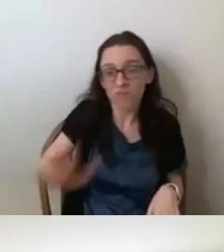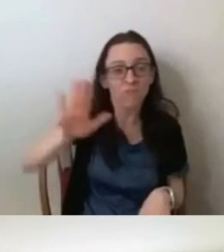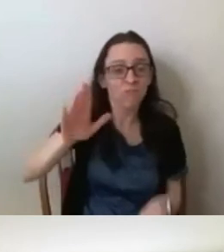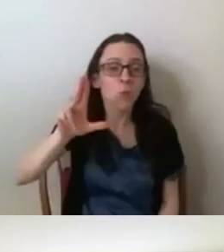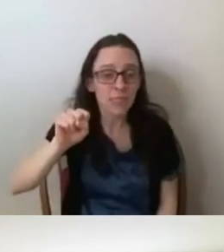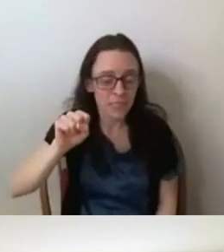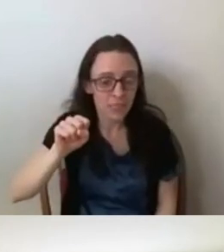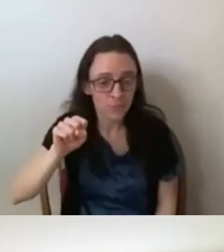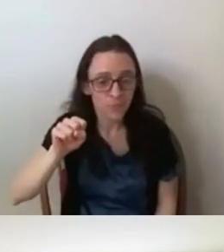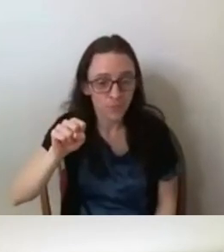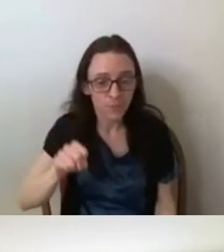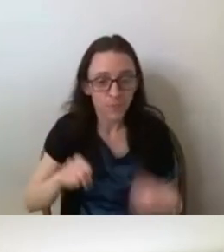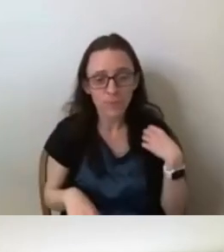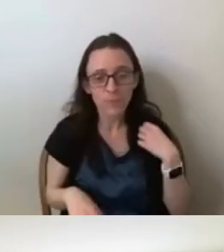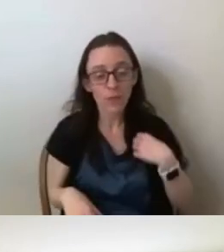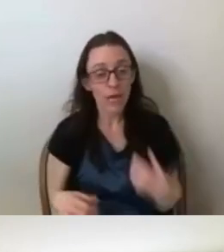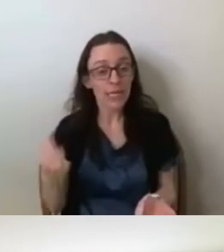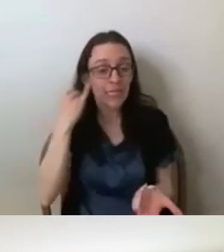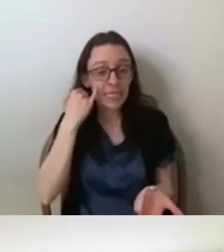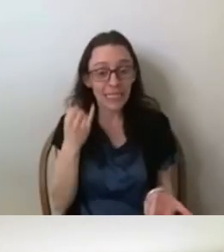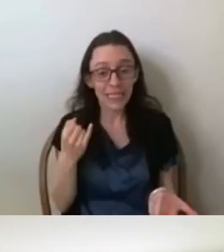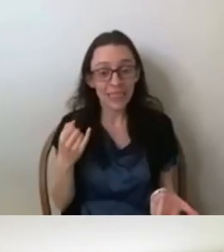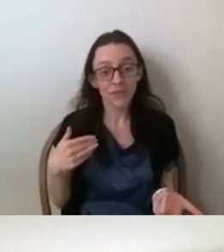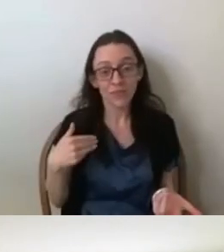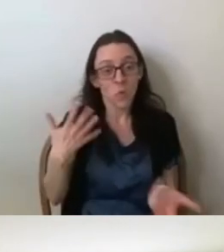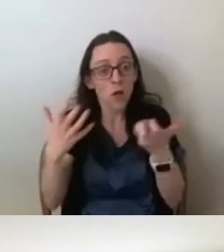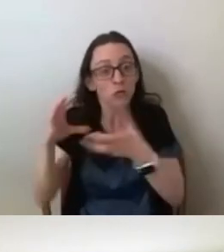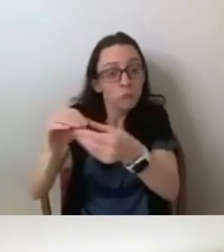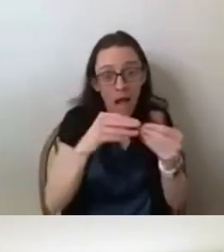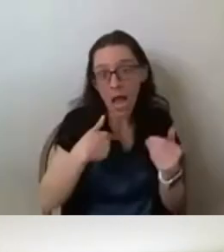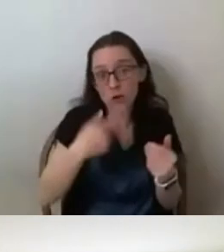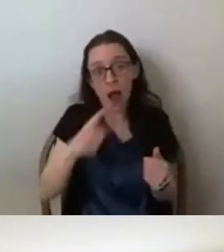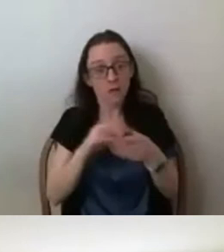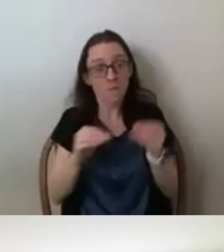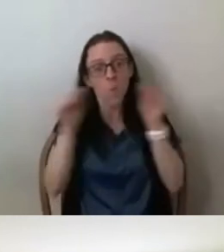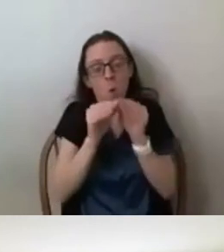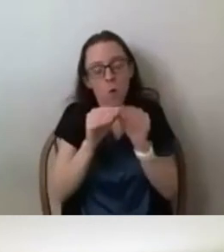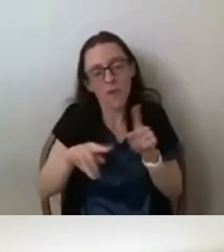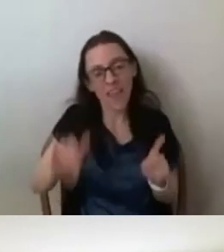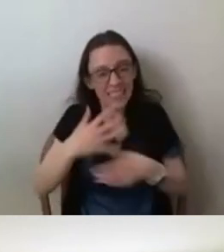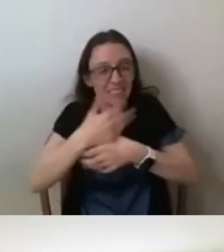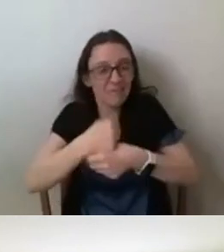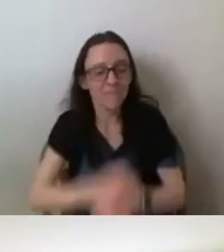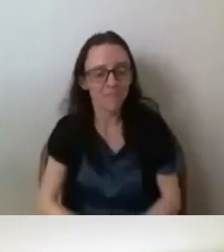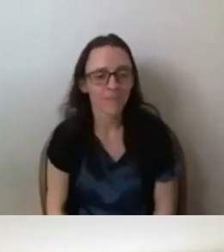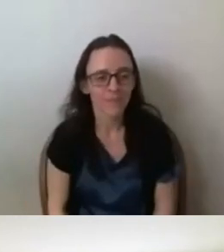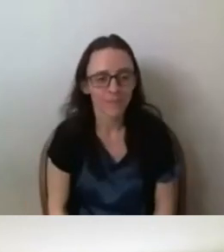And if it allows anything to that, feel free. But that's just my point. And actually, this is a great place for us to break. We are right at